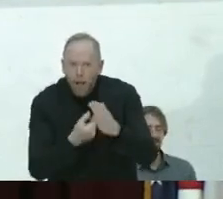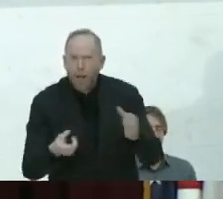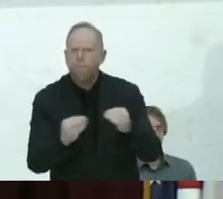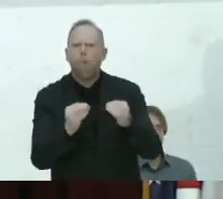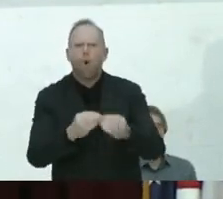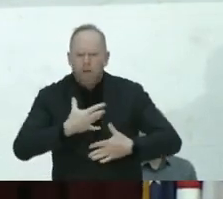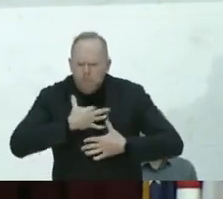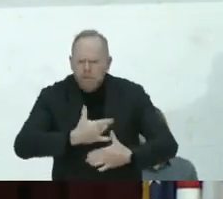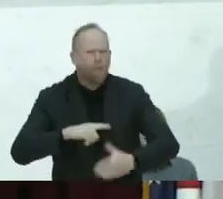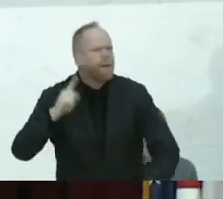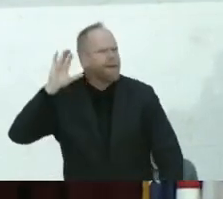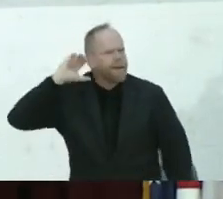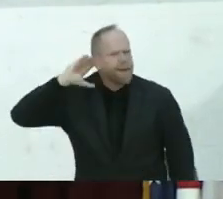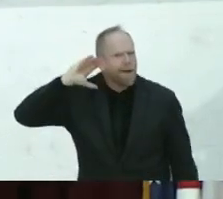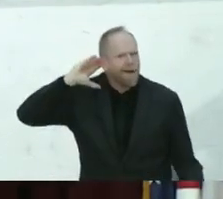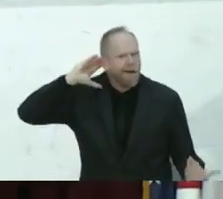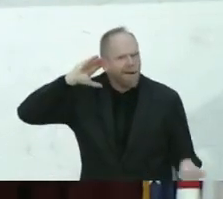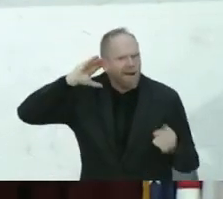I want to hear you, though.